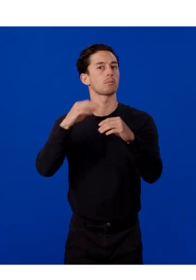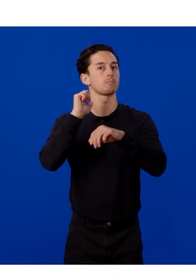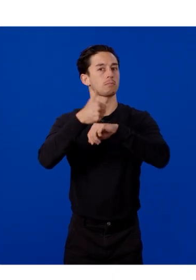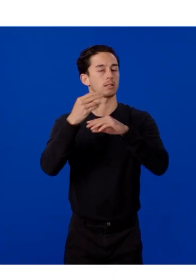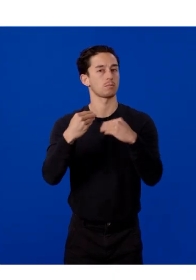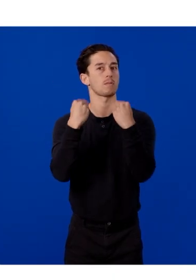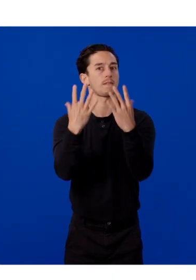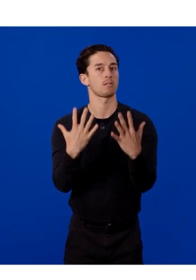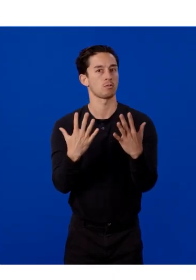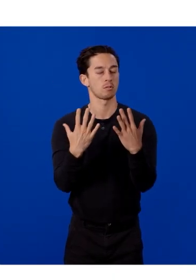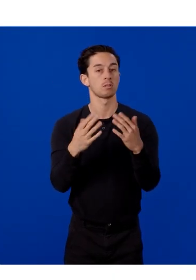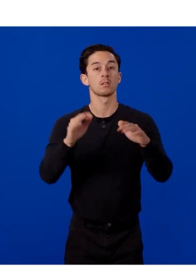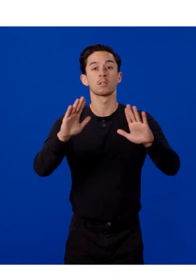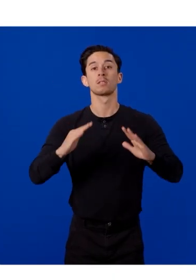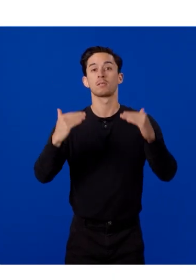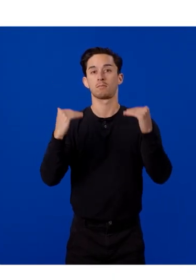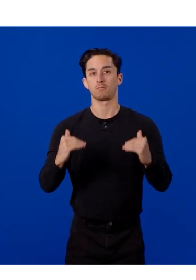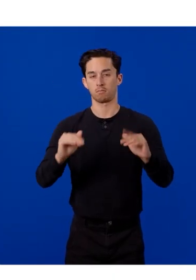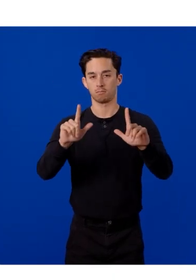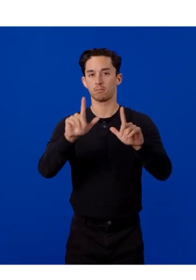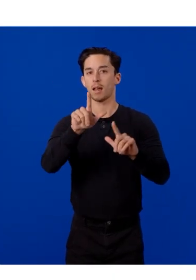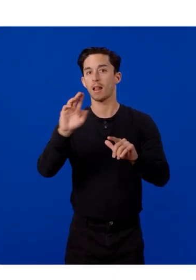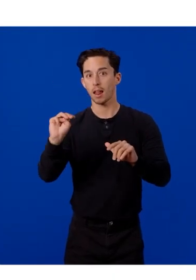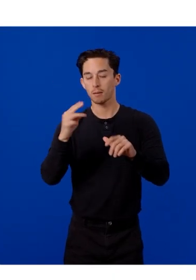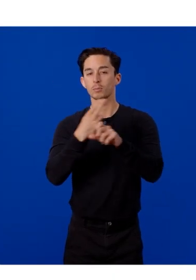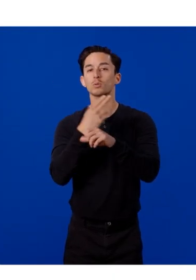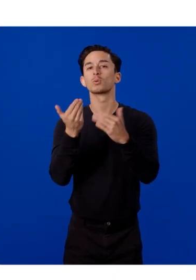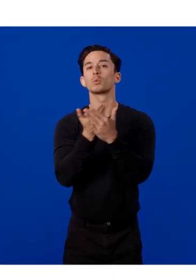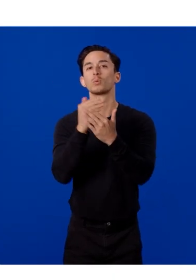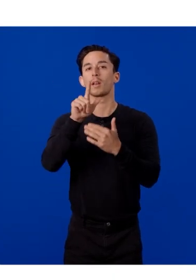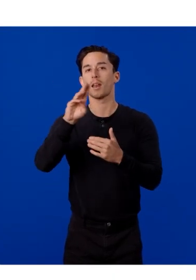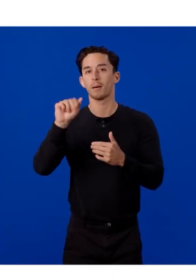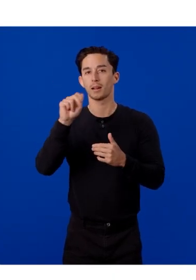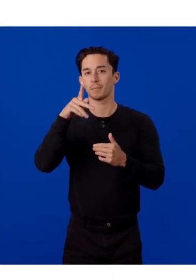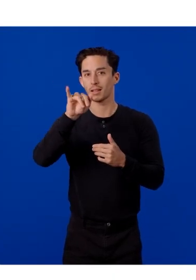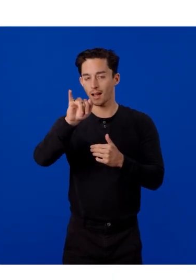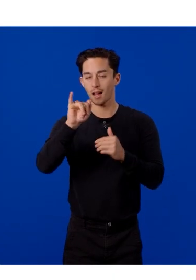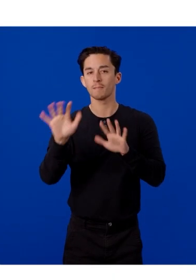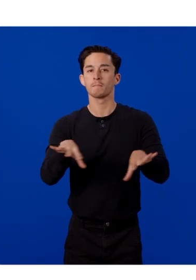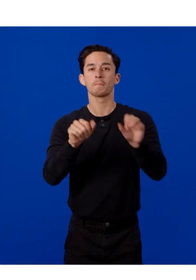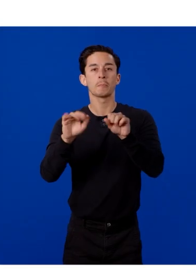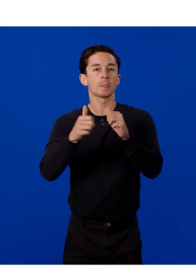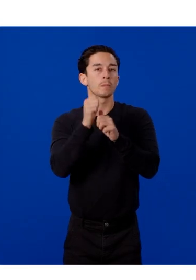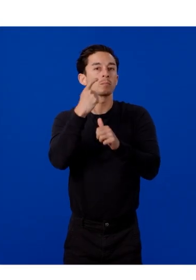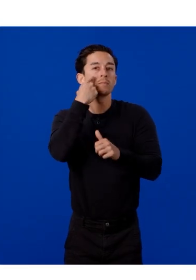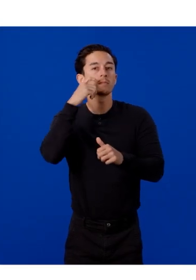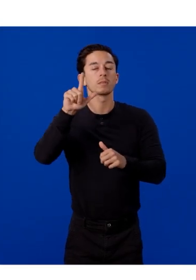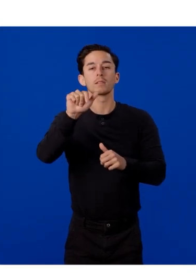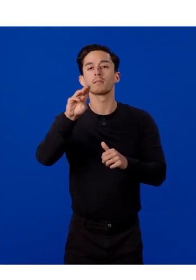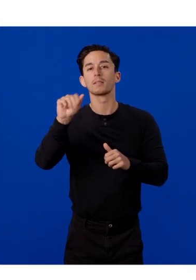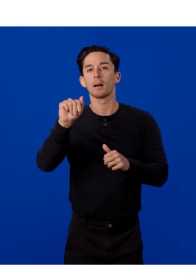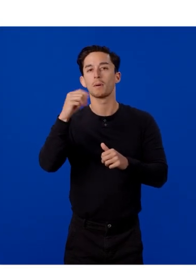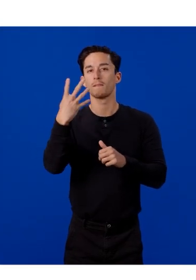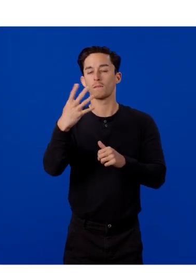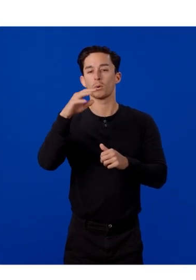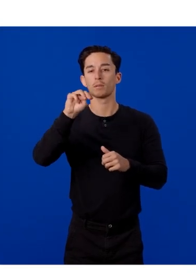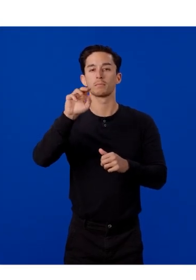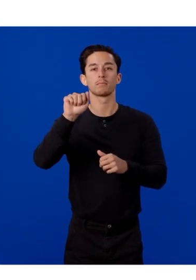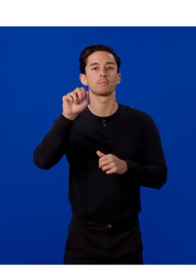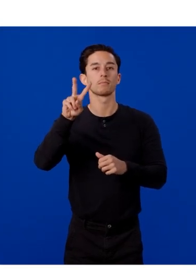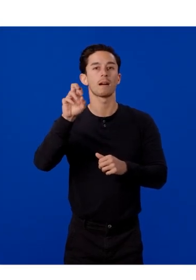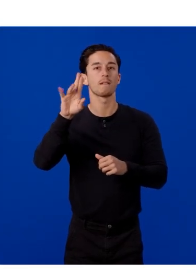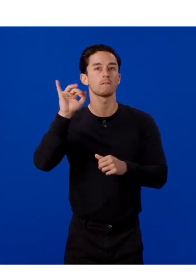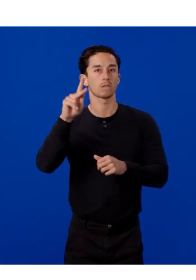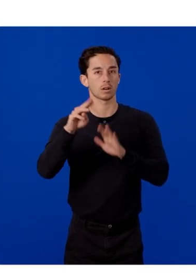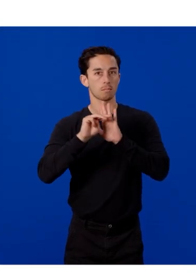For the LLM block, we use the new Llama API, hosting the latest Llama 4 Maverick model. Llama